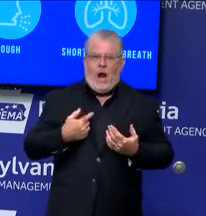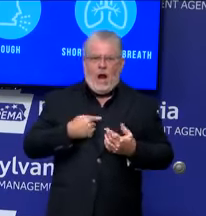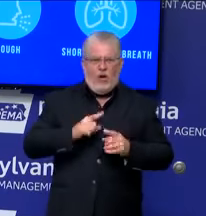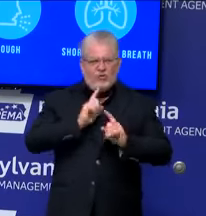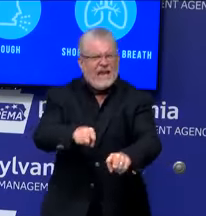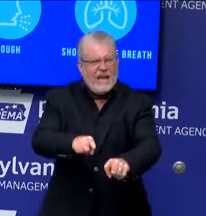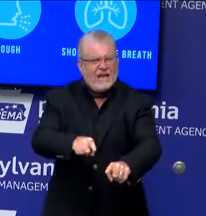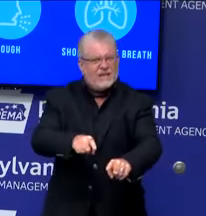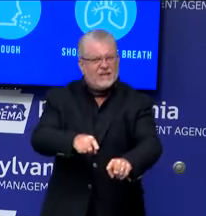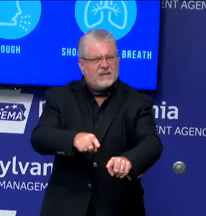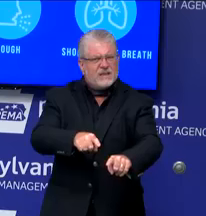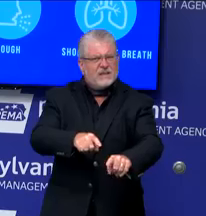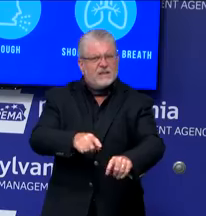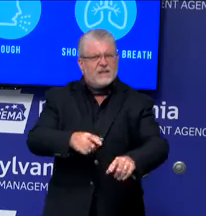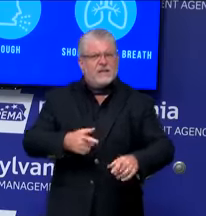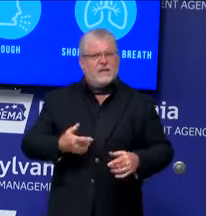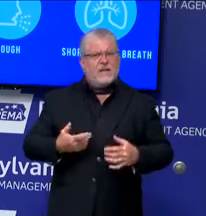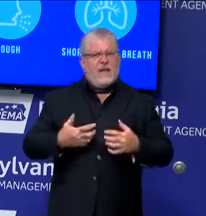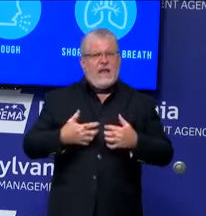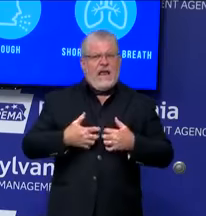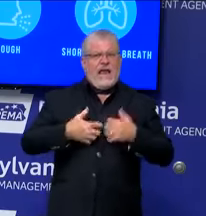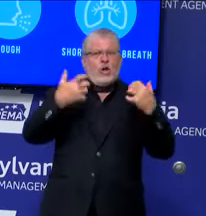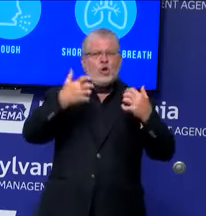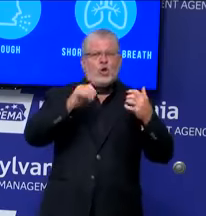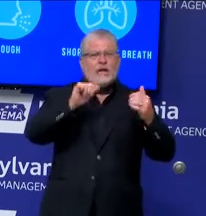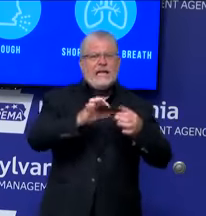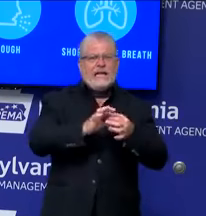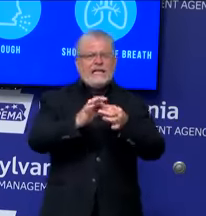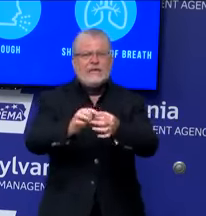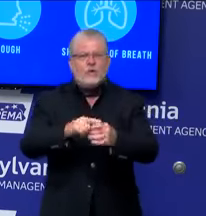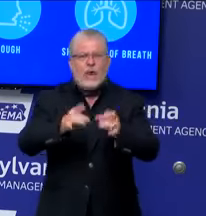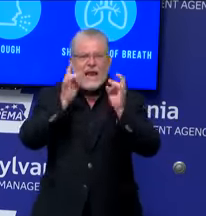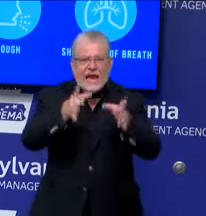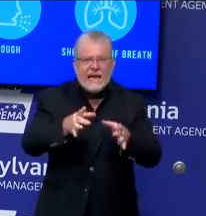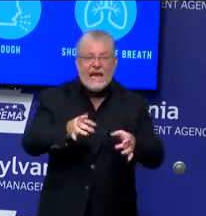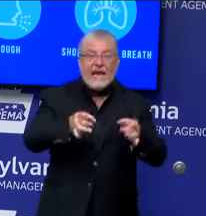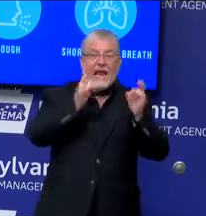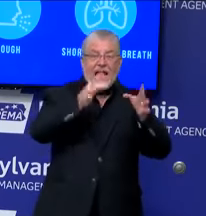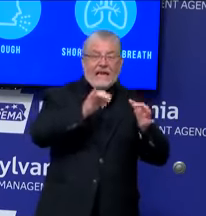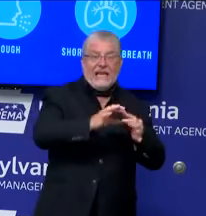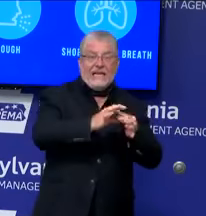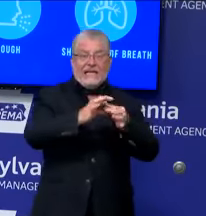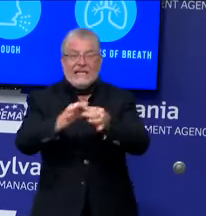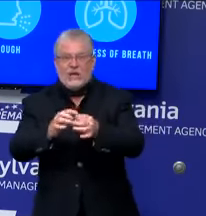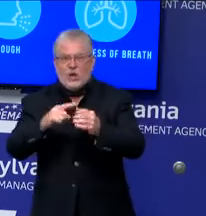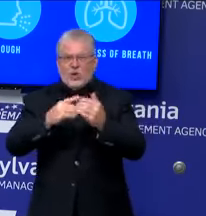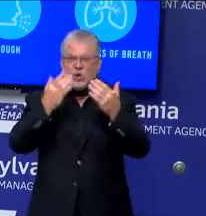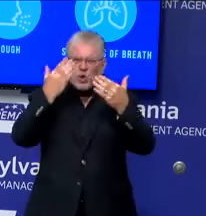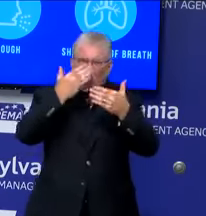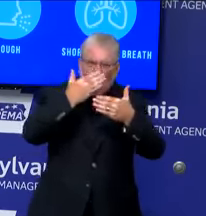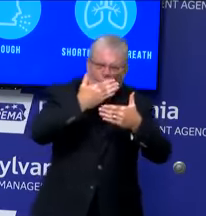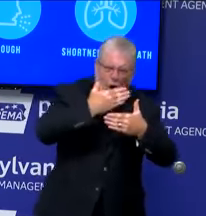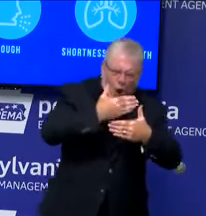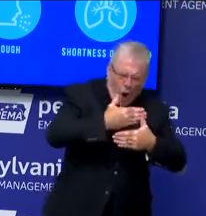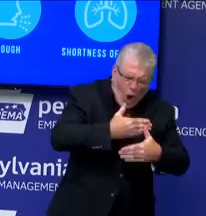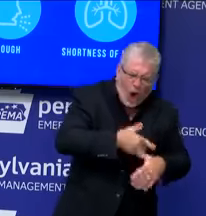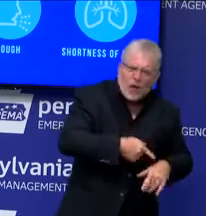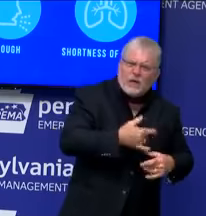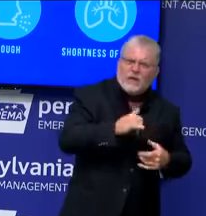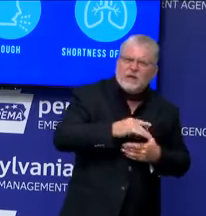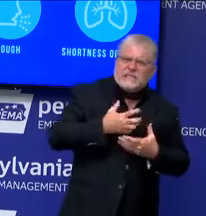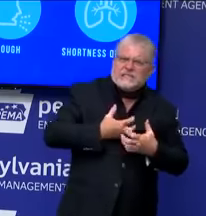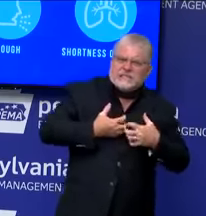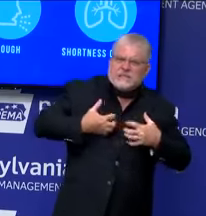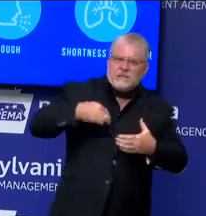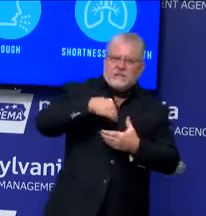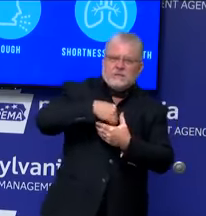And anger can lead to hate. And hate can lead to the dark side of the force. You know, I think that all of that is related to